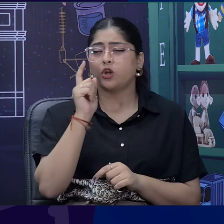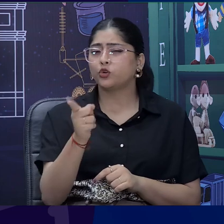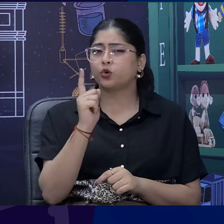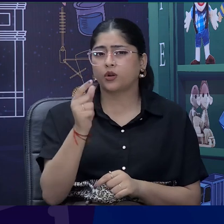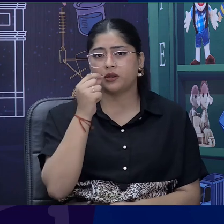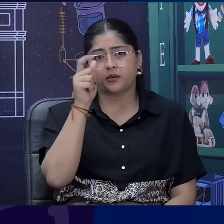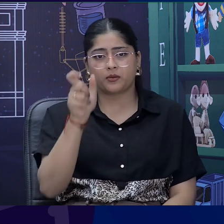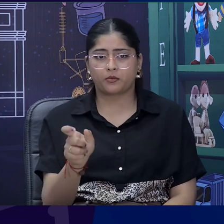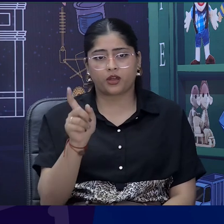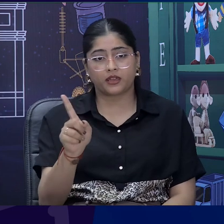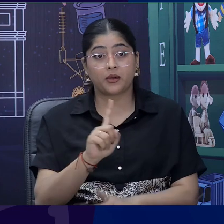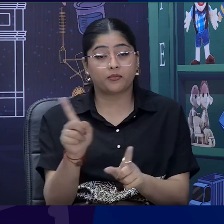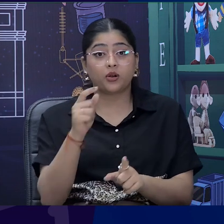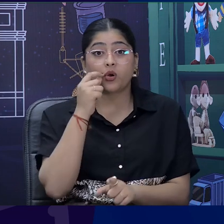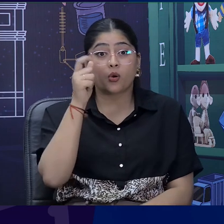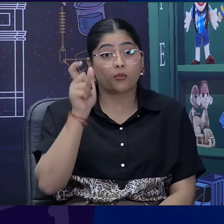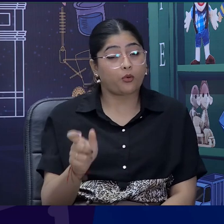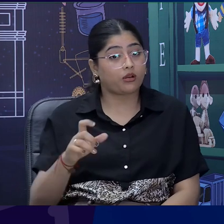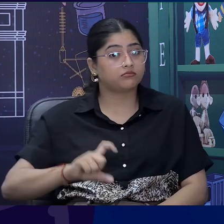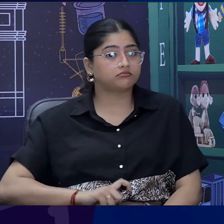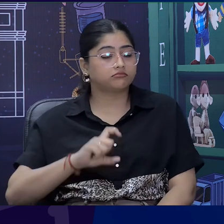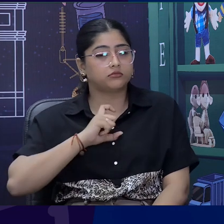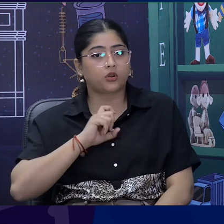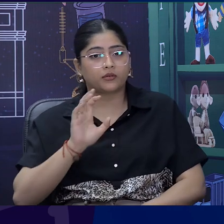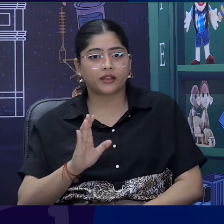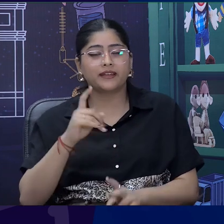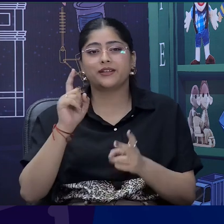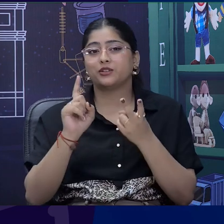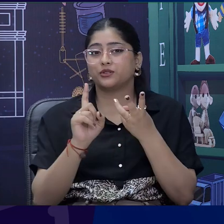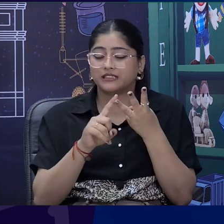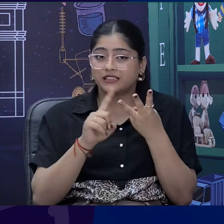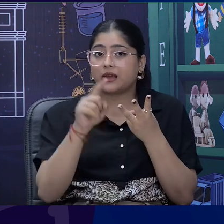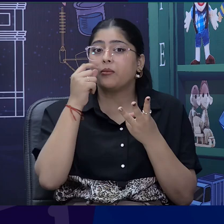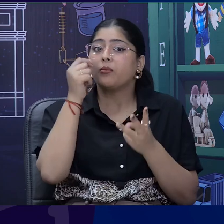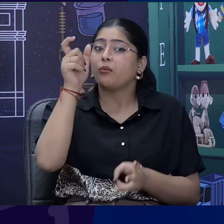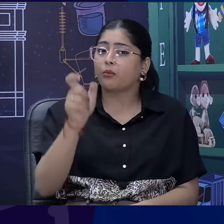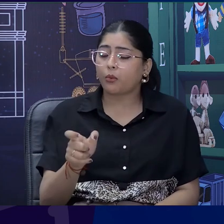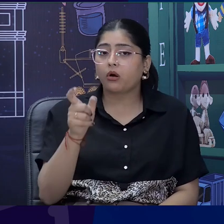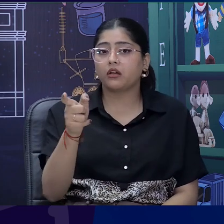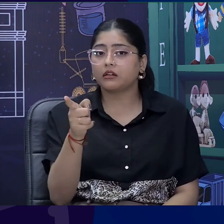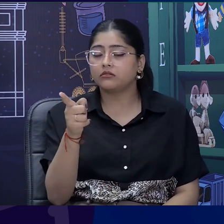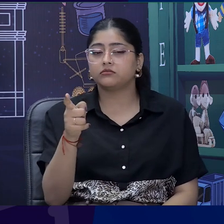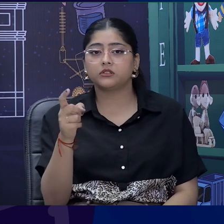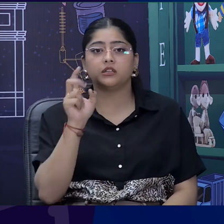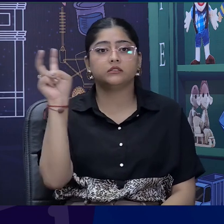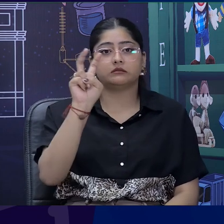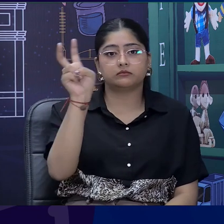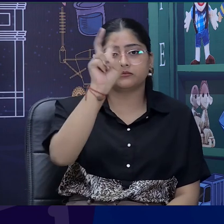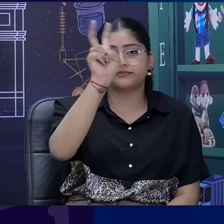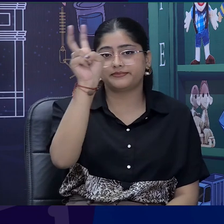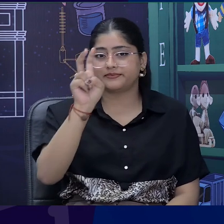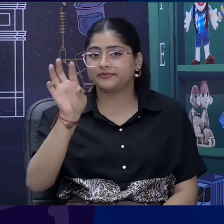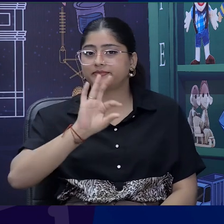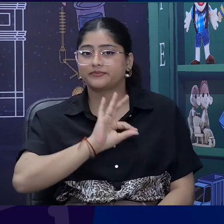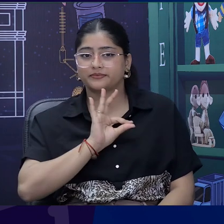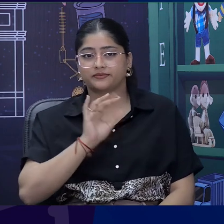confident boy. Right? Yes. That's He is a wonderer. Yeah. Hmm. So, ma'am, this is a wonderful poem indeed.